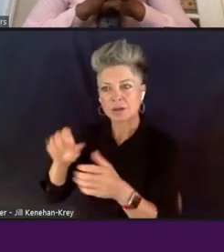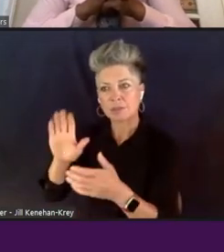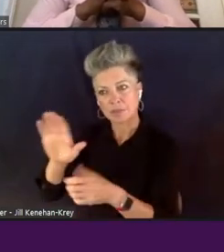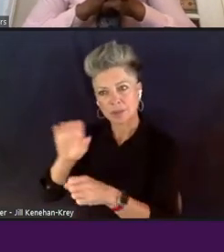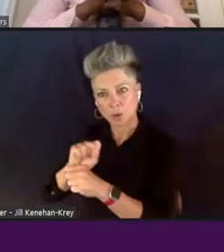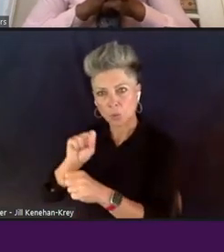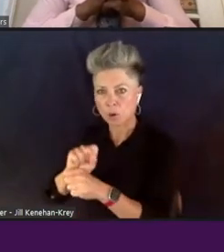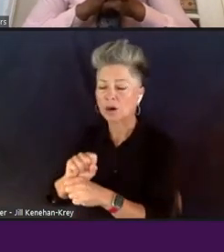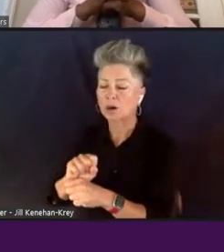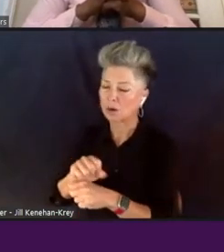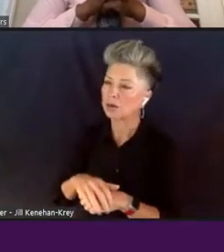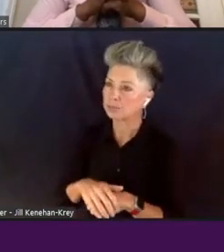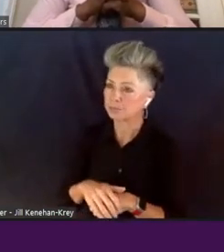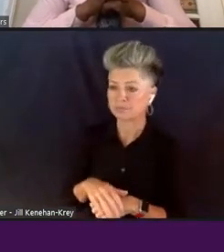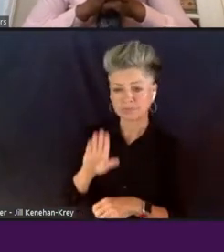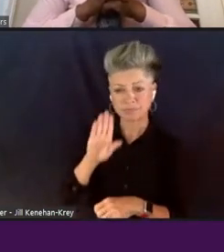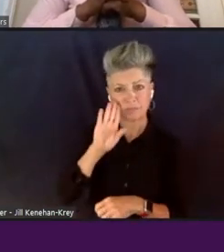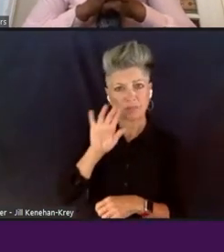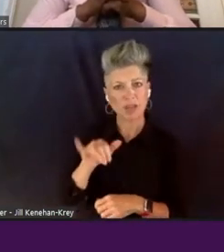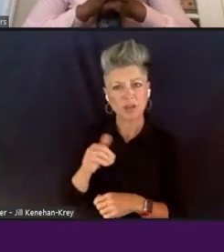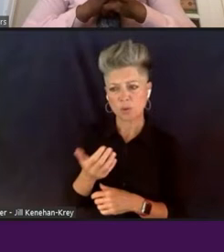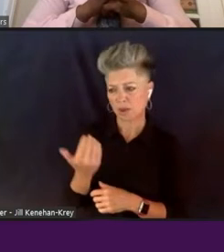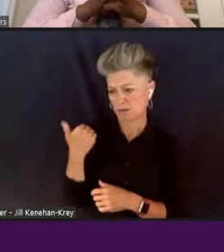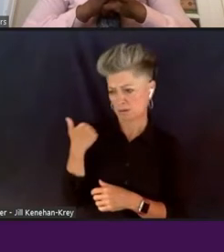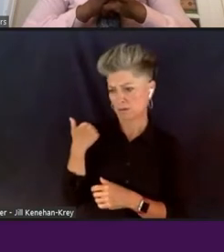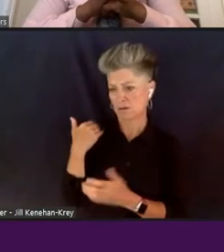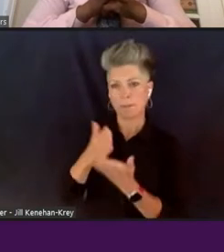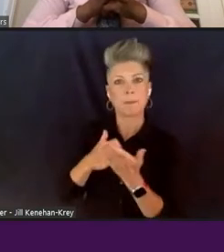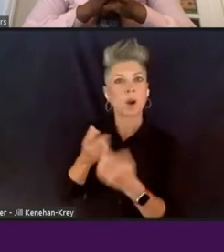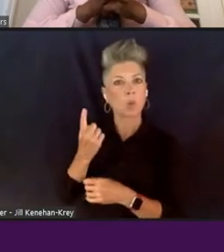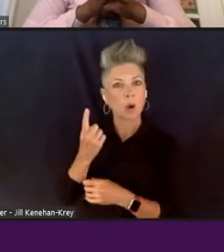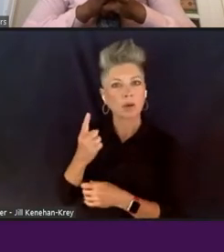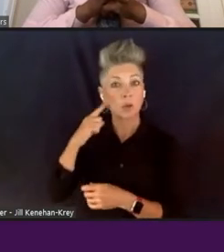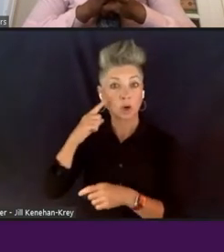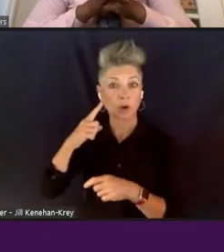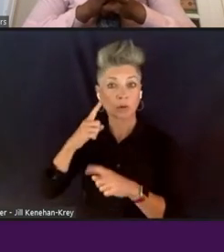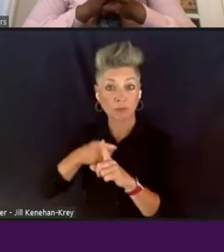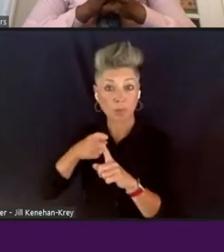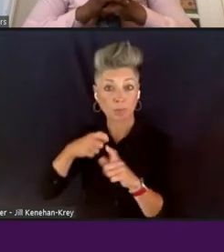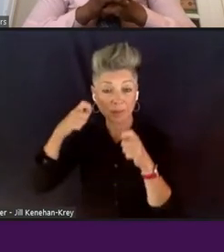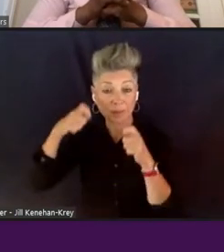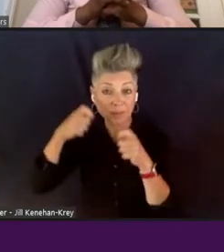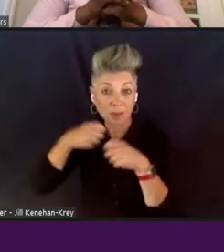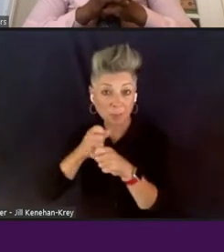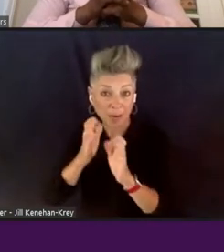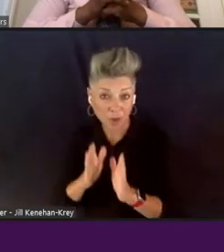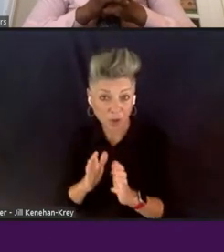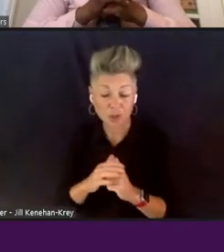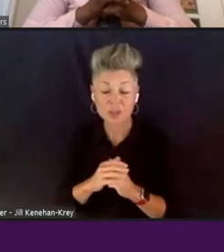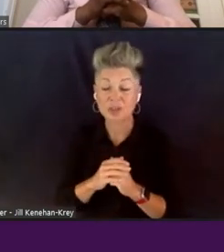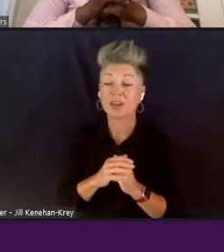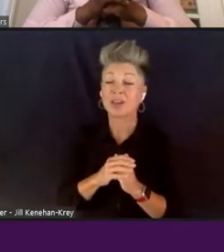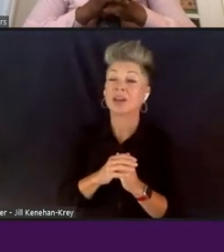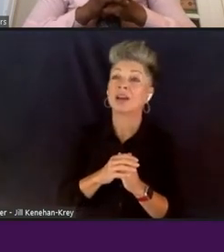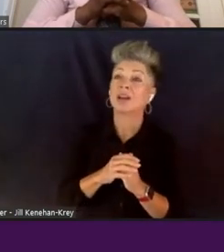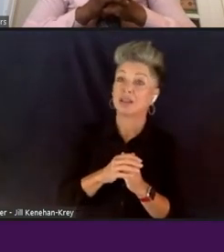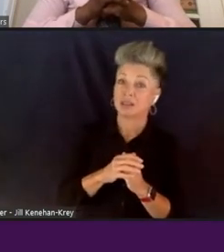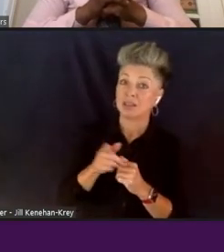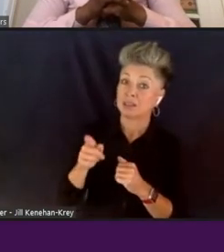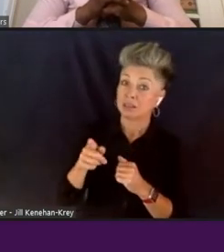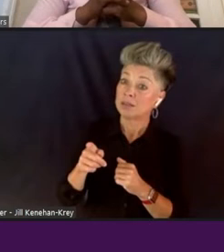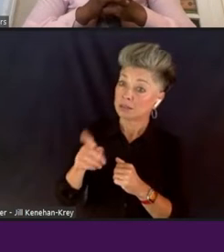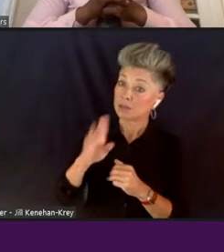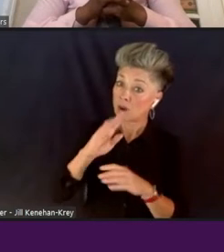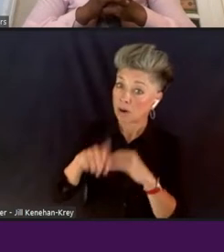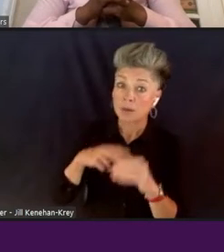know in our previous panel, you know, we heard from the filmmakers as well. And I know, you know, Michael and, you know, feel free to chime in at any time. But the public television,